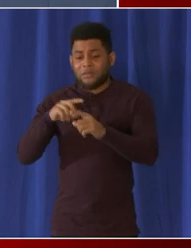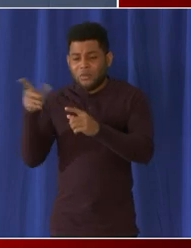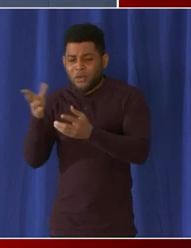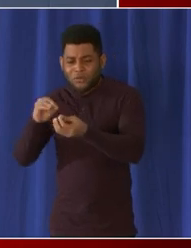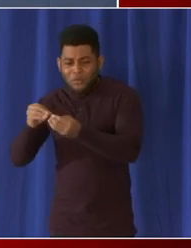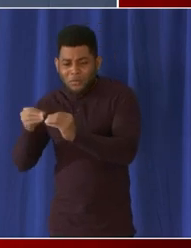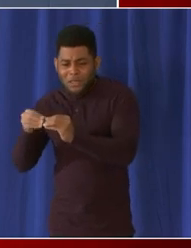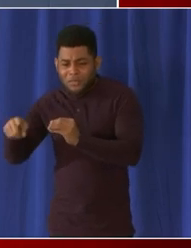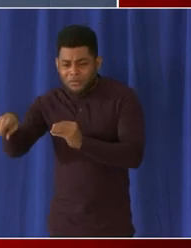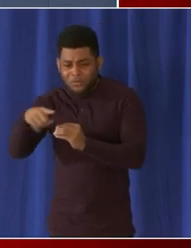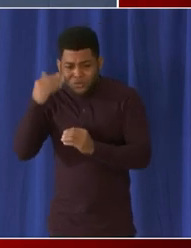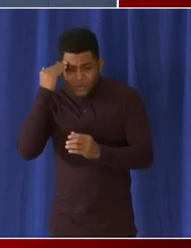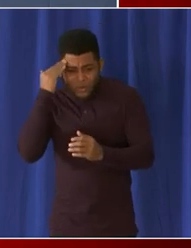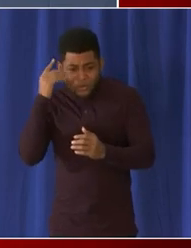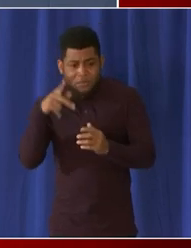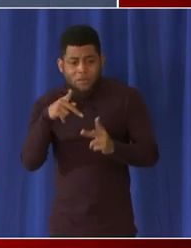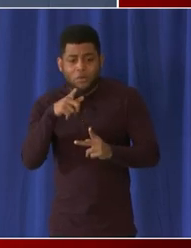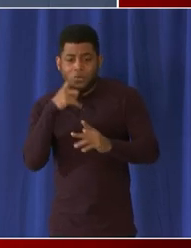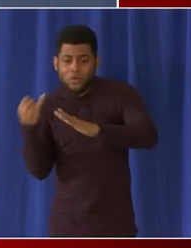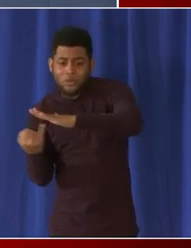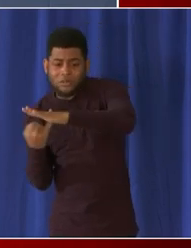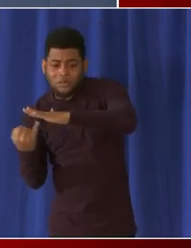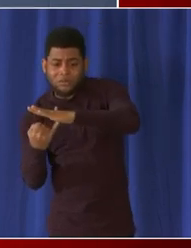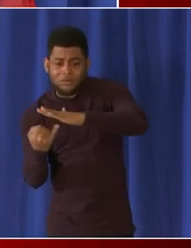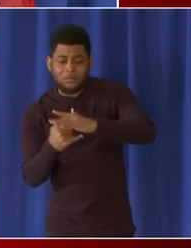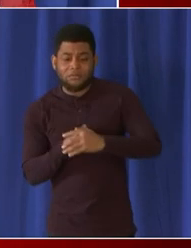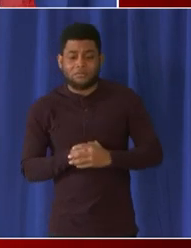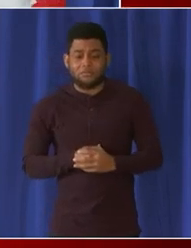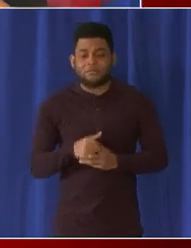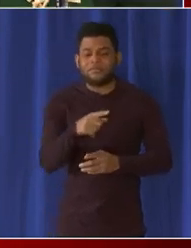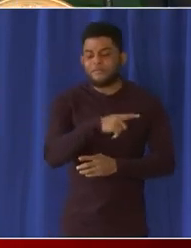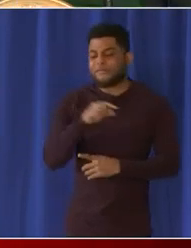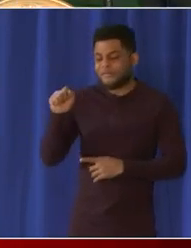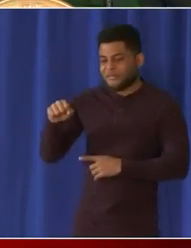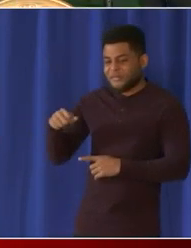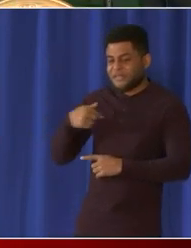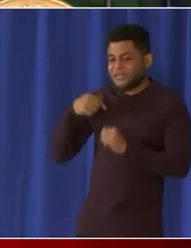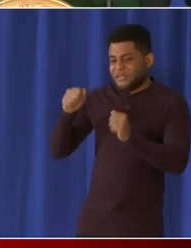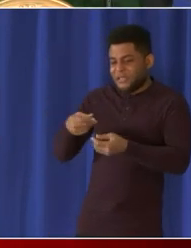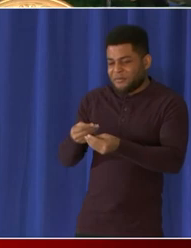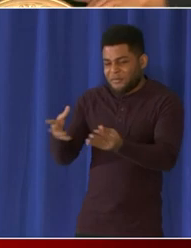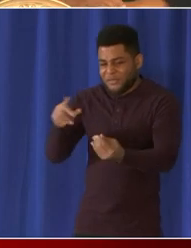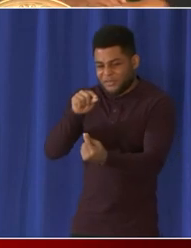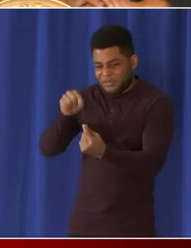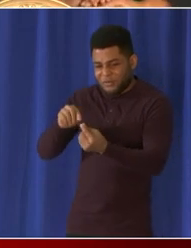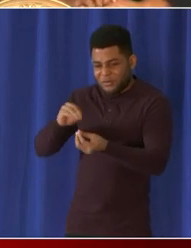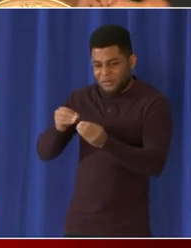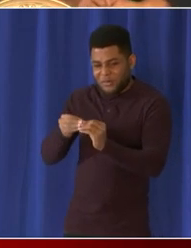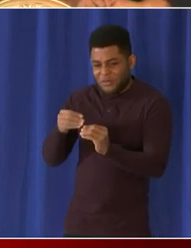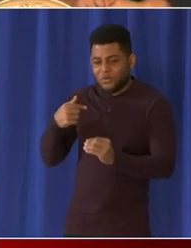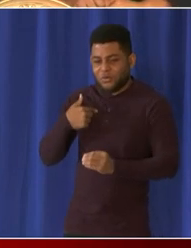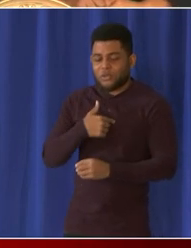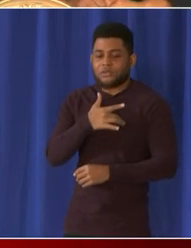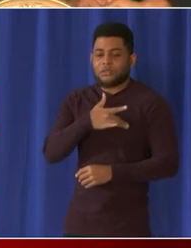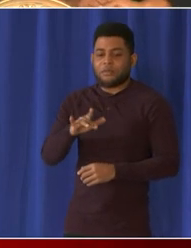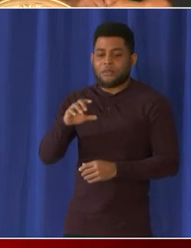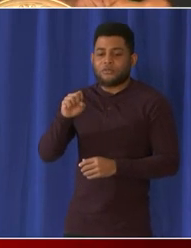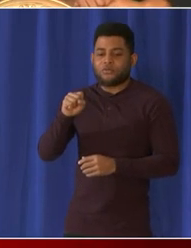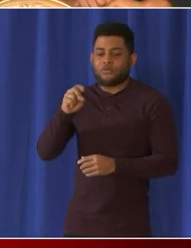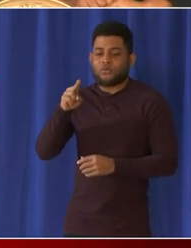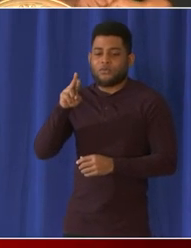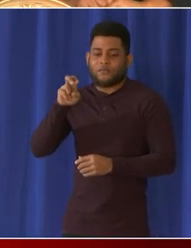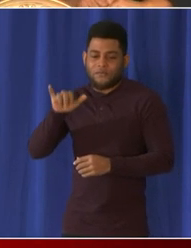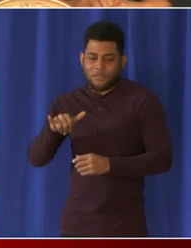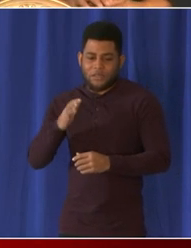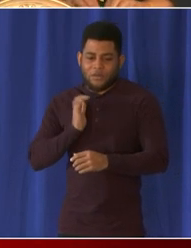yes i can get you the specific numbers we track it we usually take a survey of our employees once a week